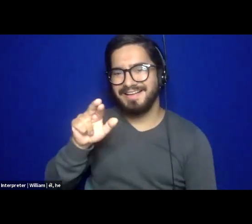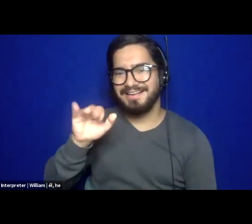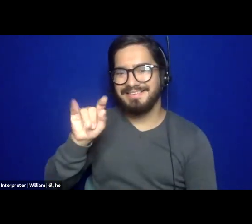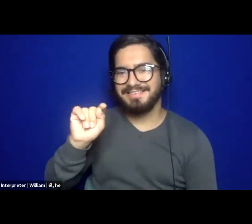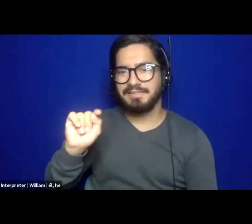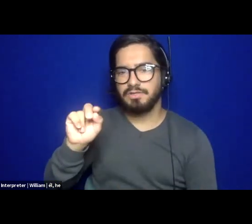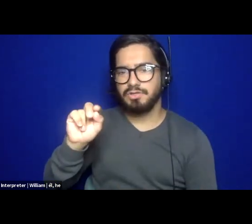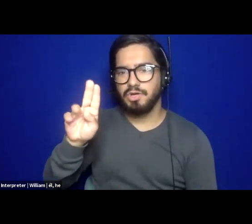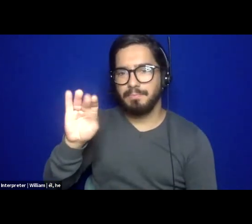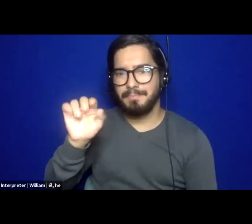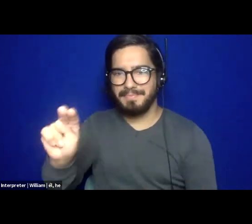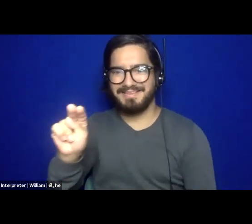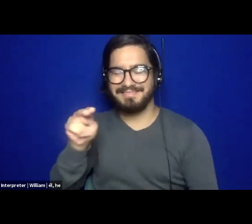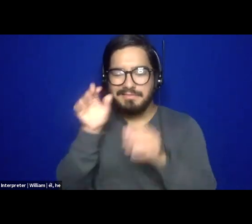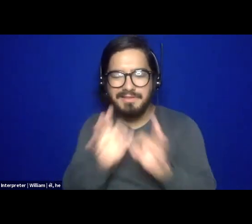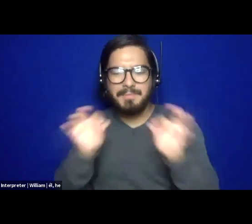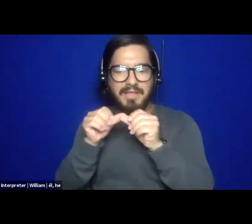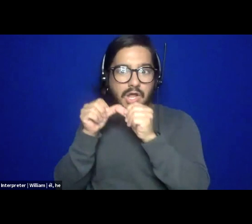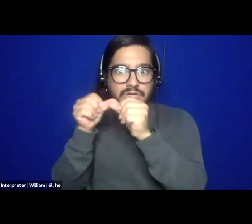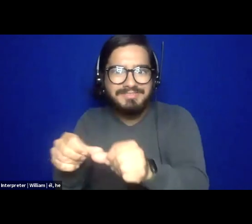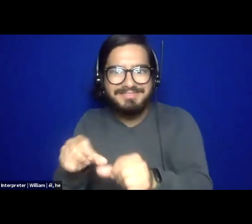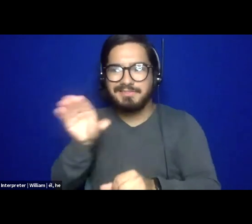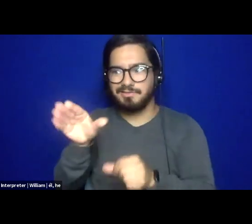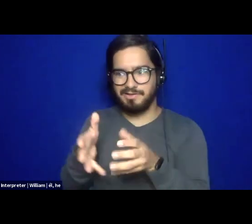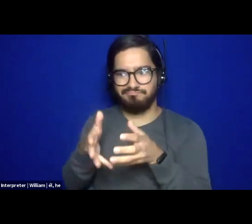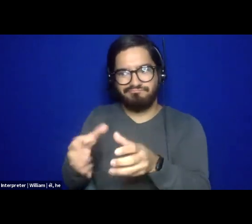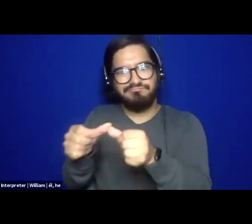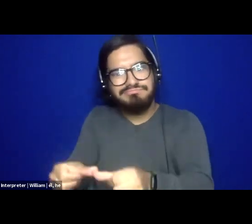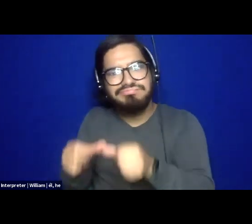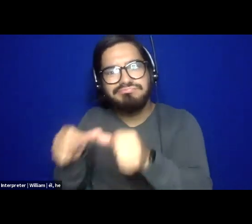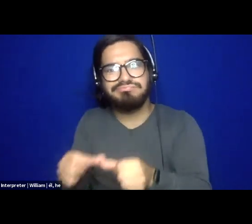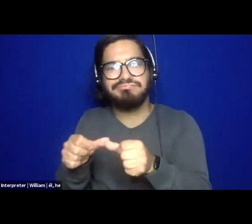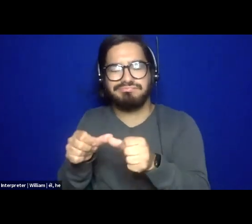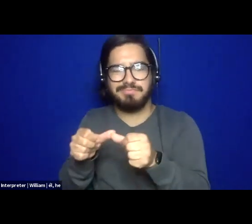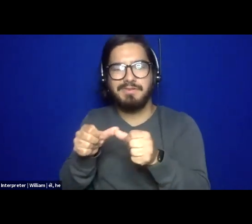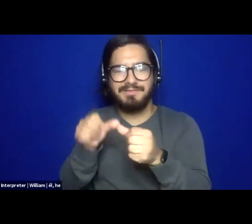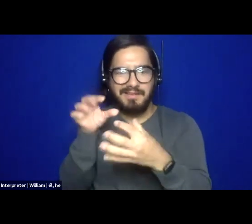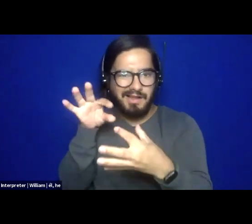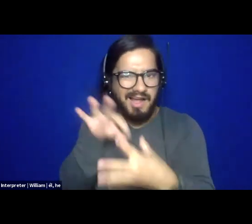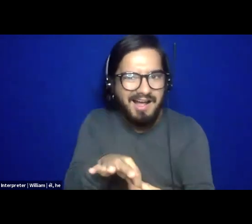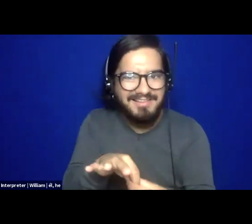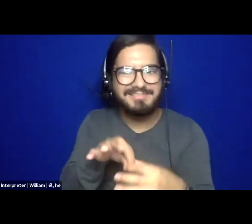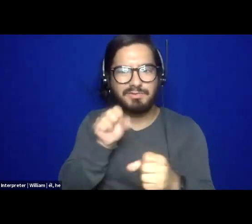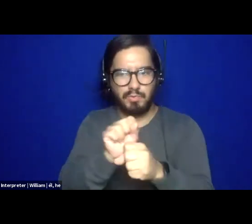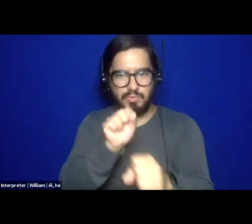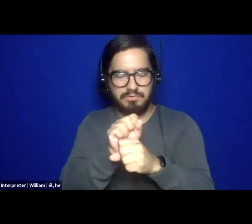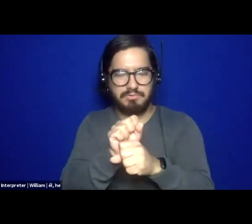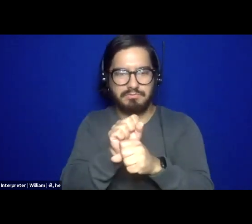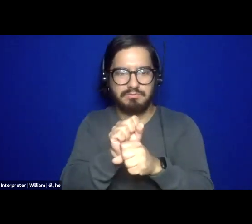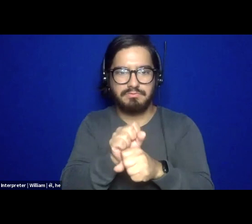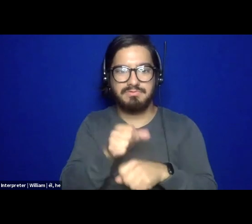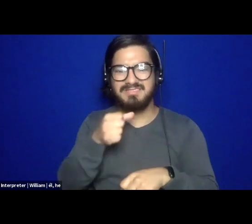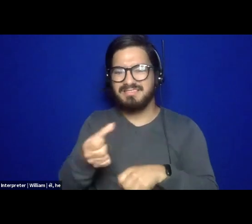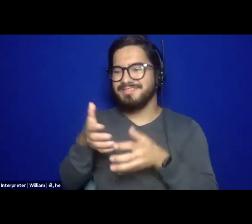allowing systems of control, domination, and surveillance get intertwined with our care, right? She did not sacrifice all that she